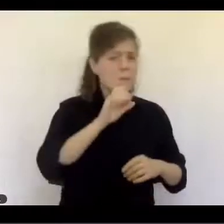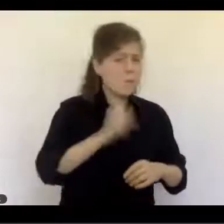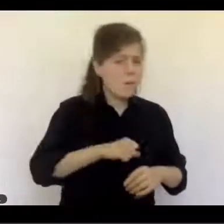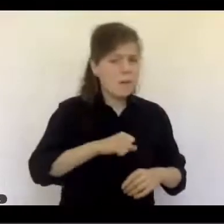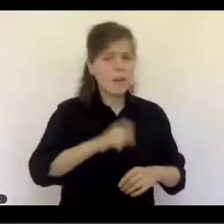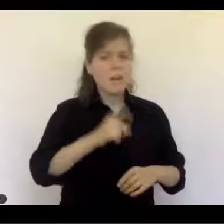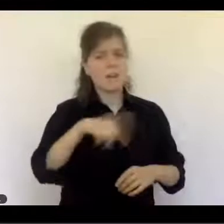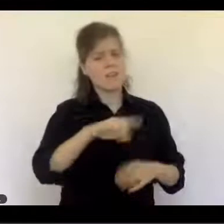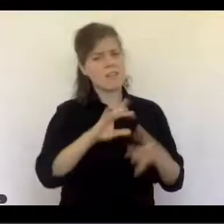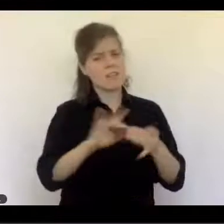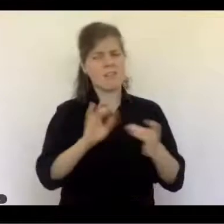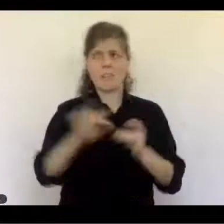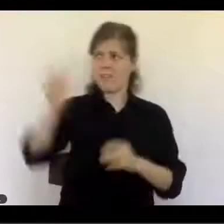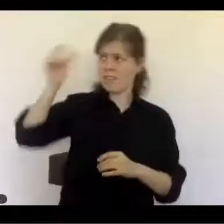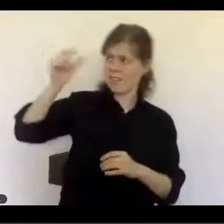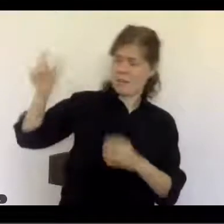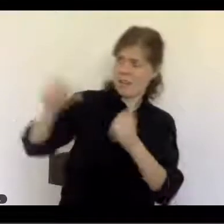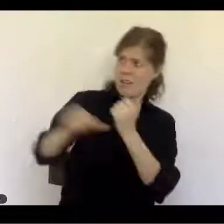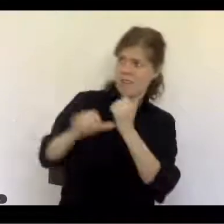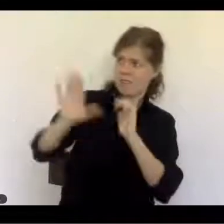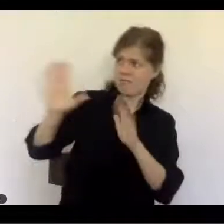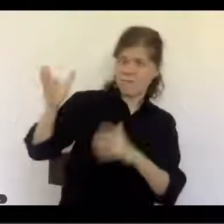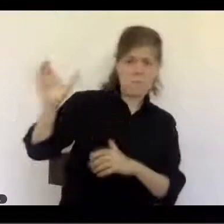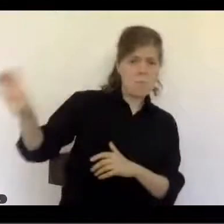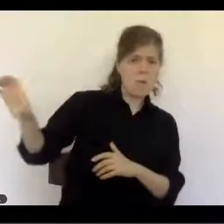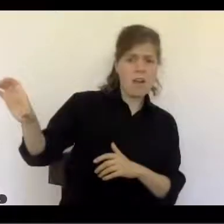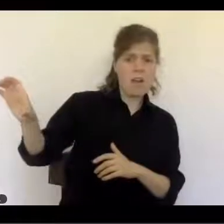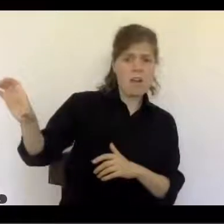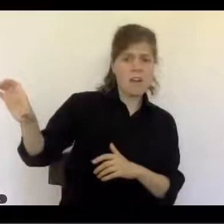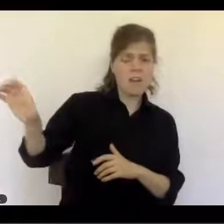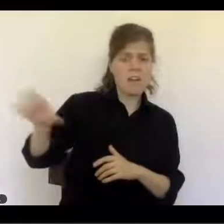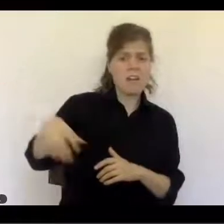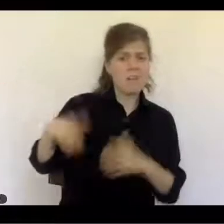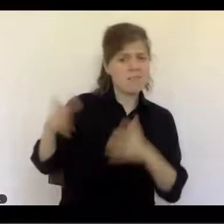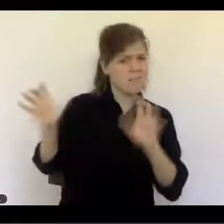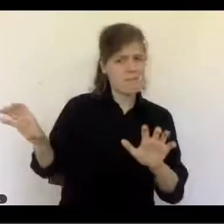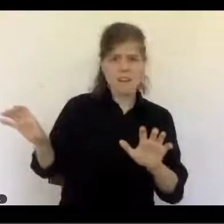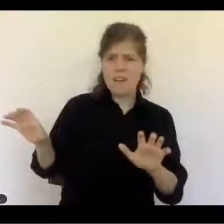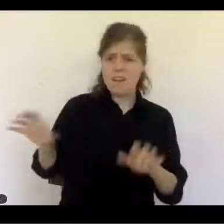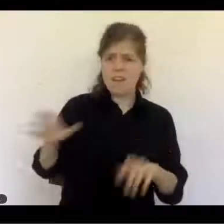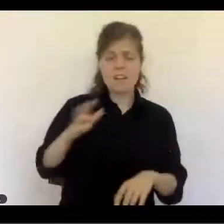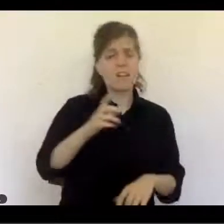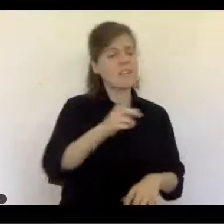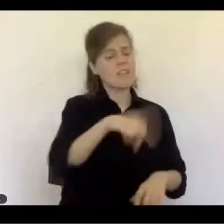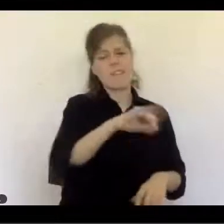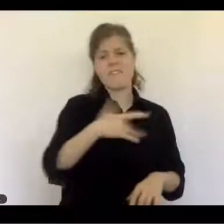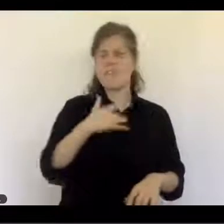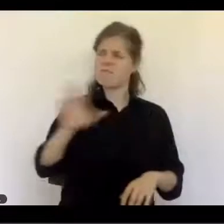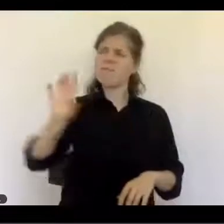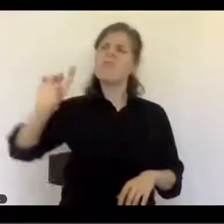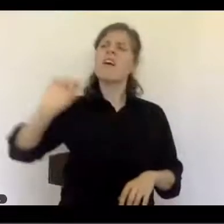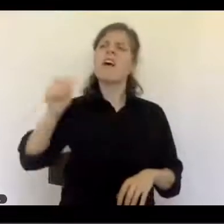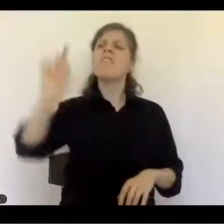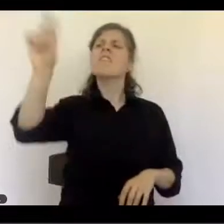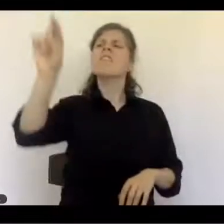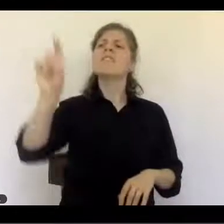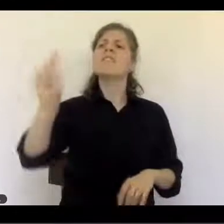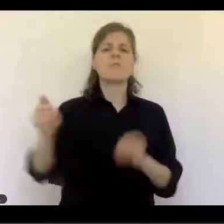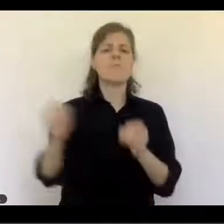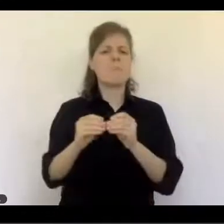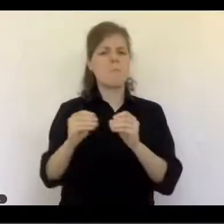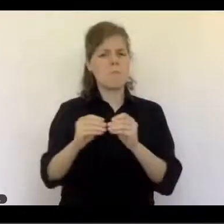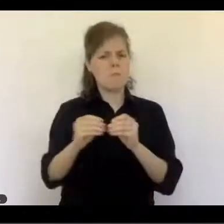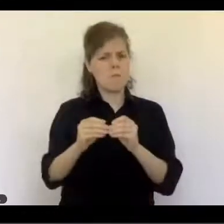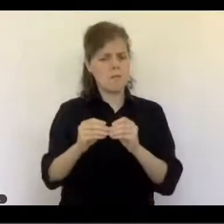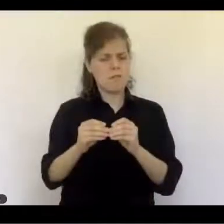say no to the government assistance, because they felt that someone else needed it more. And so they did